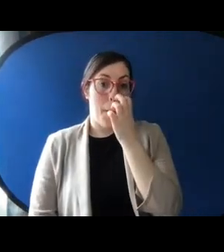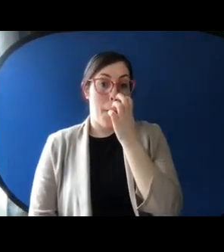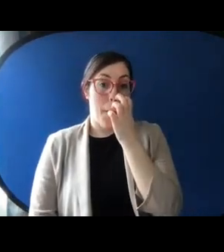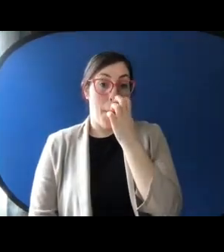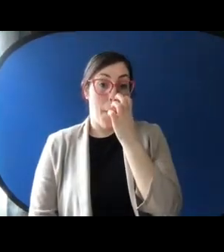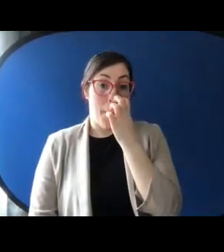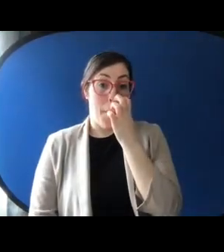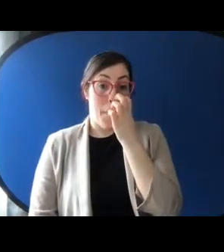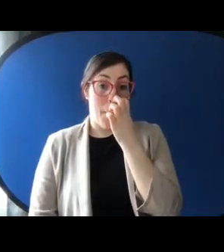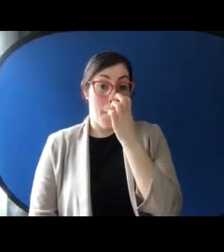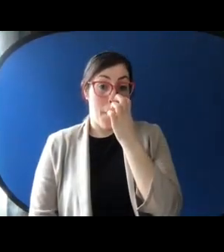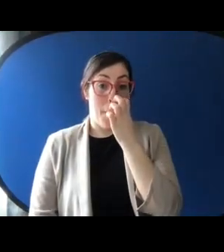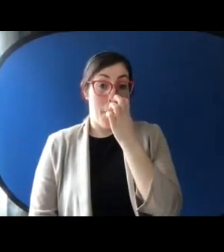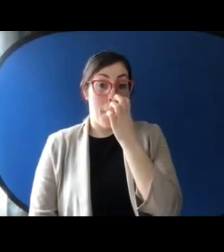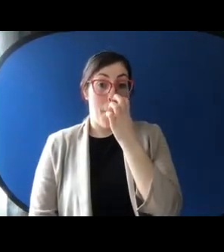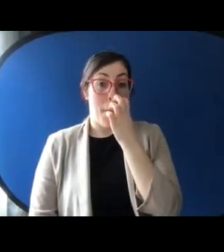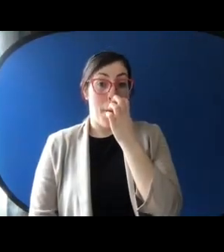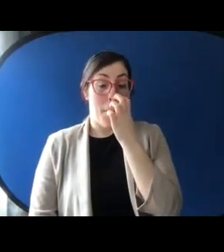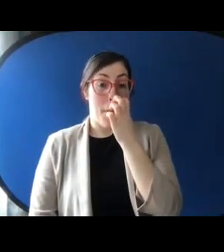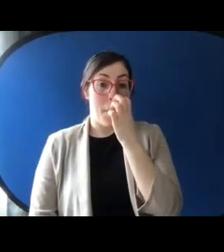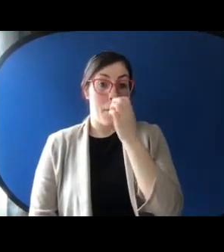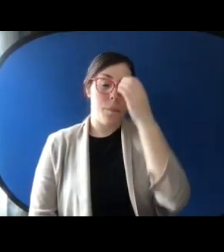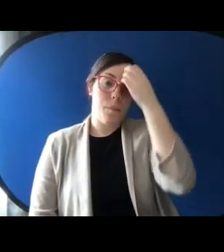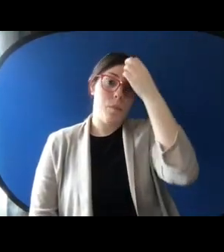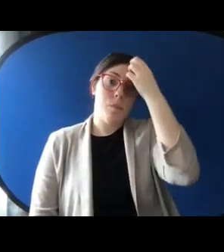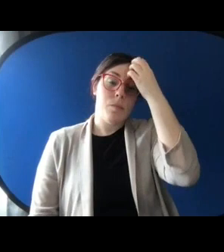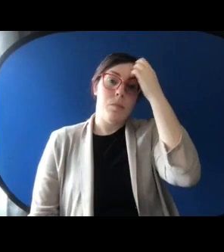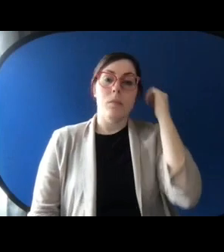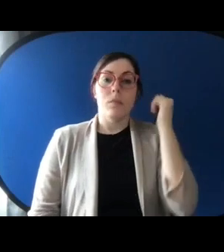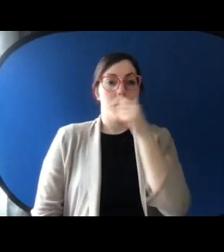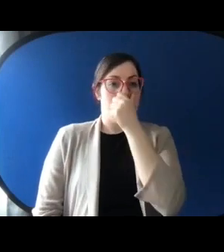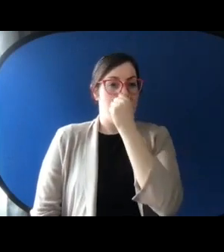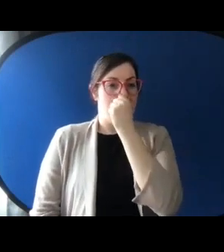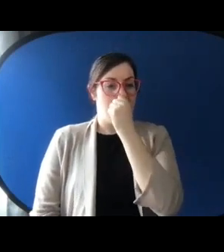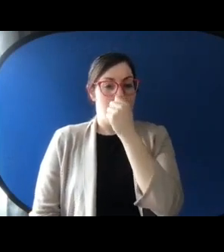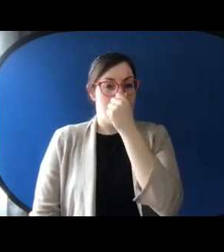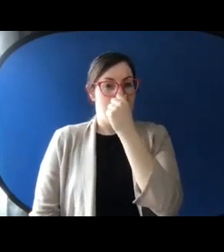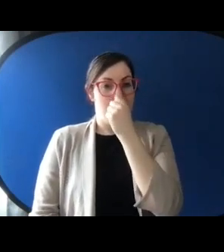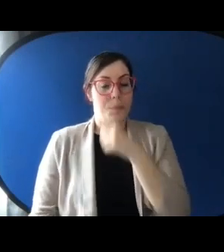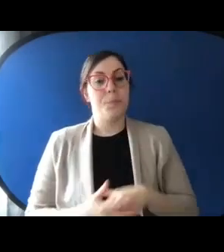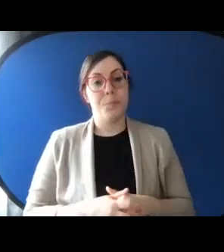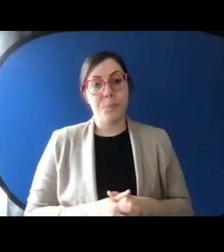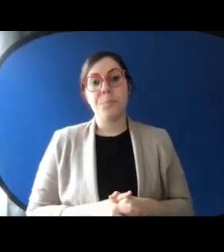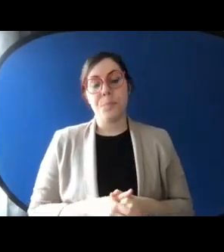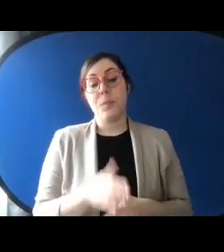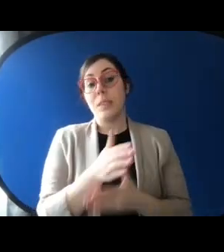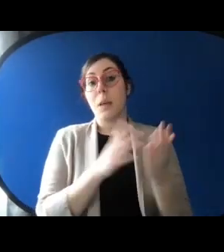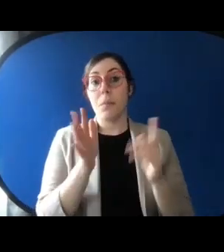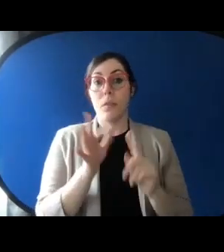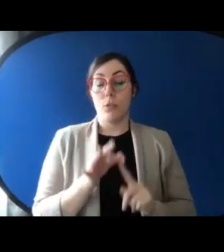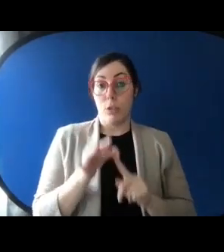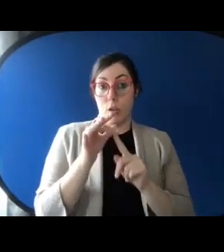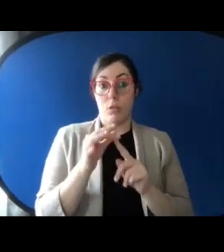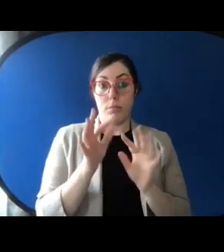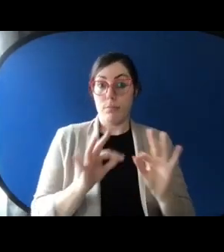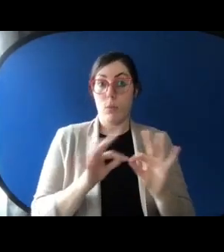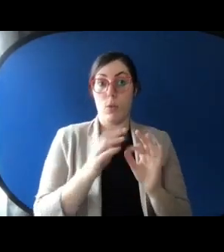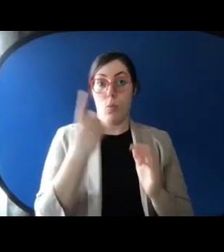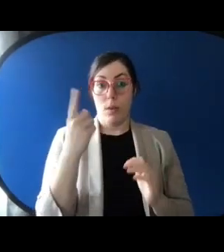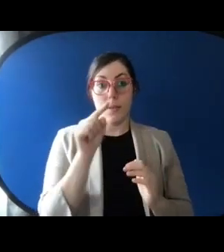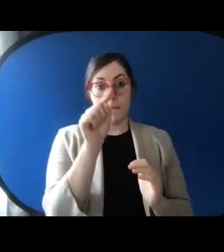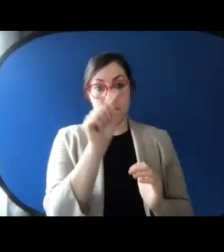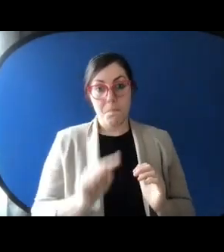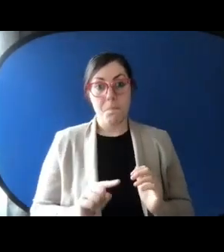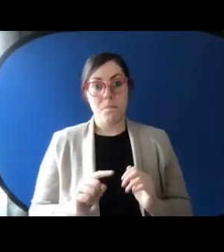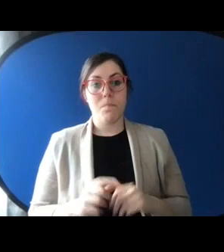So if we can boil this down to sort of the critical ones, like we saw in Matt's table, Speedix has entries for each of those. And you